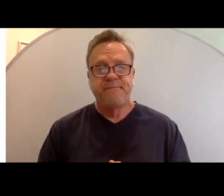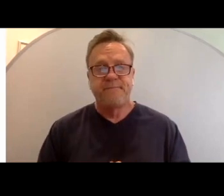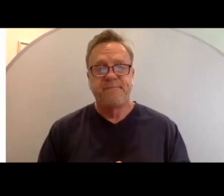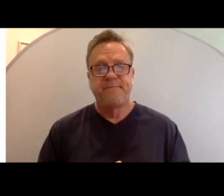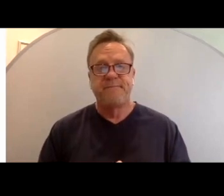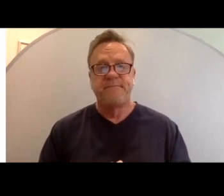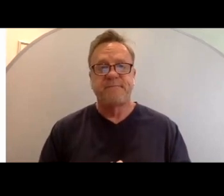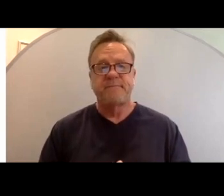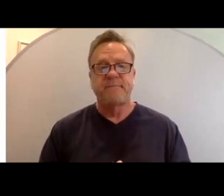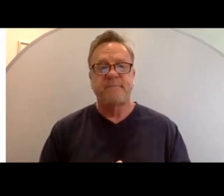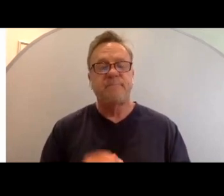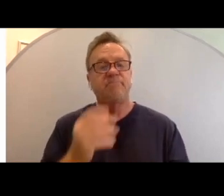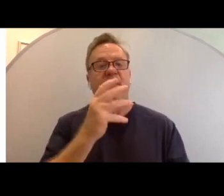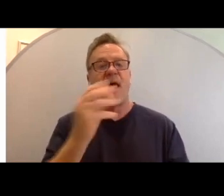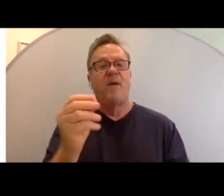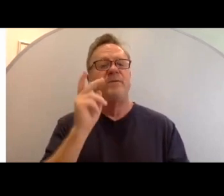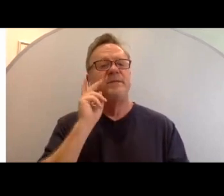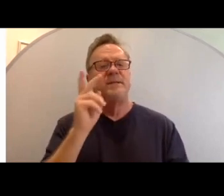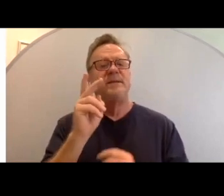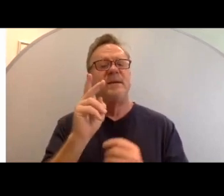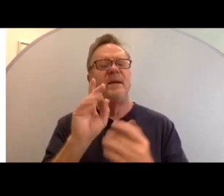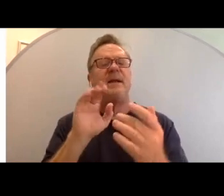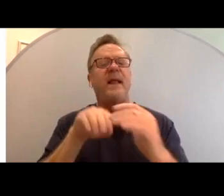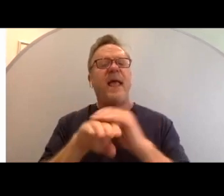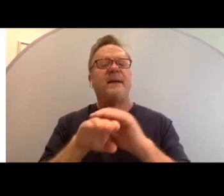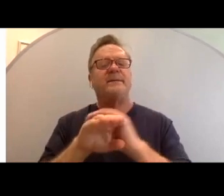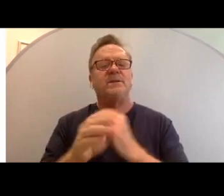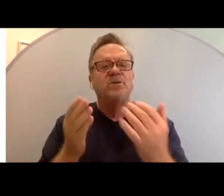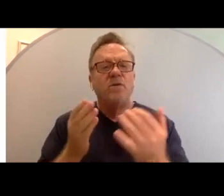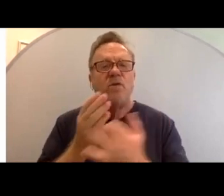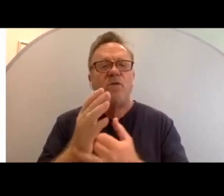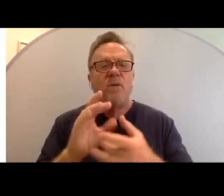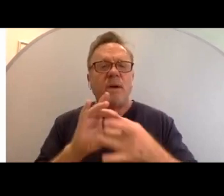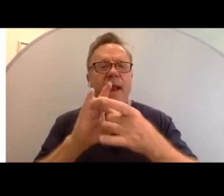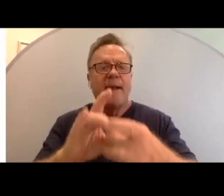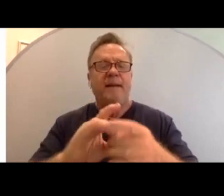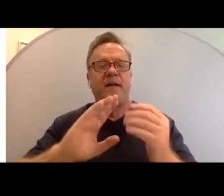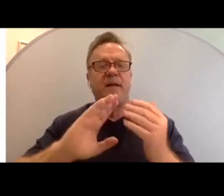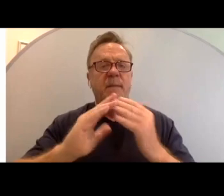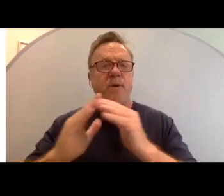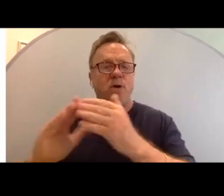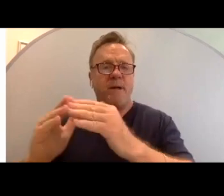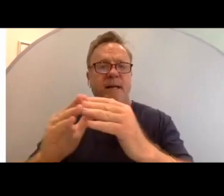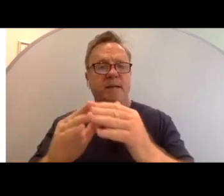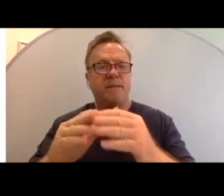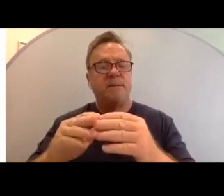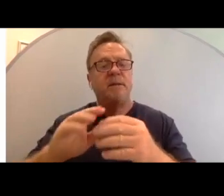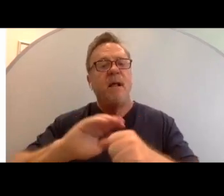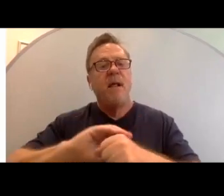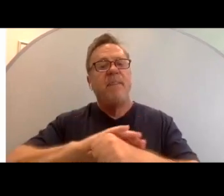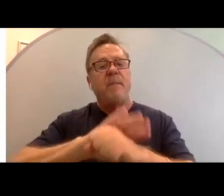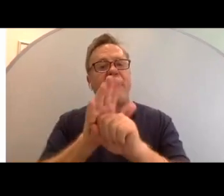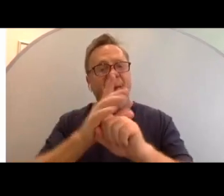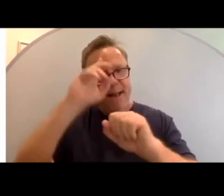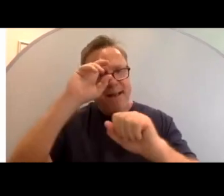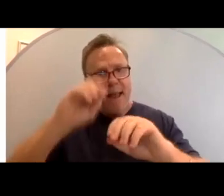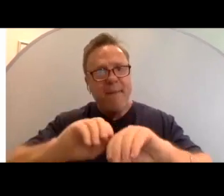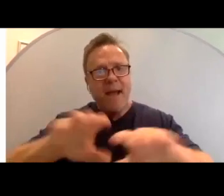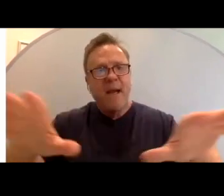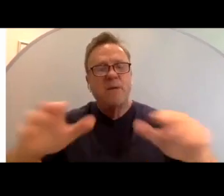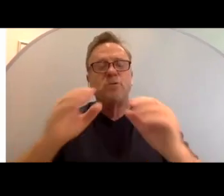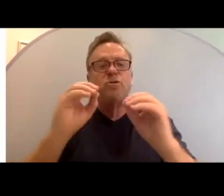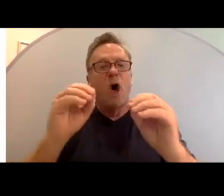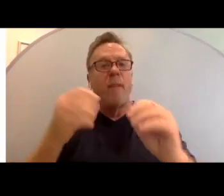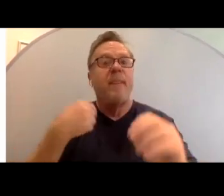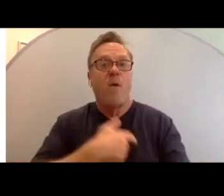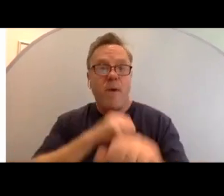We've also seen access through connected communities. The pandemic taught us that we can